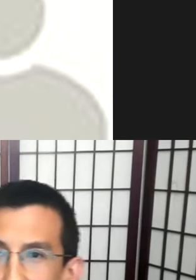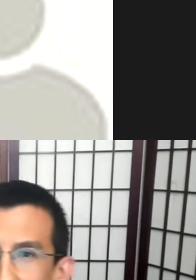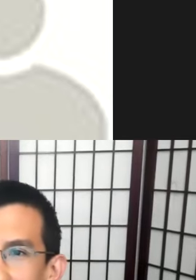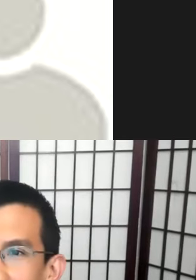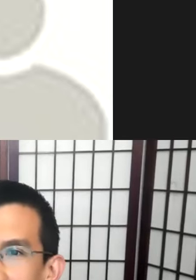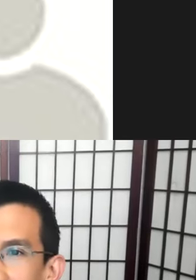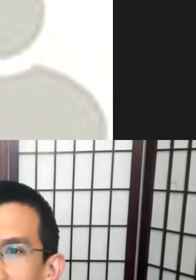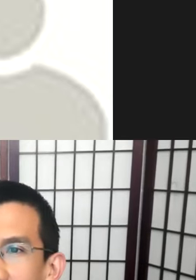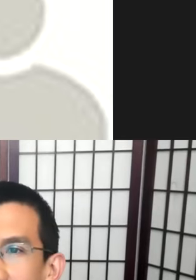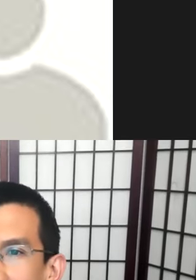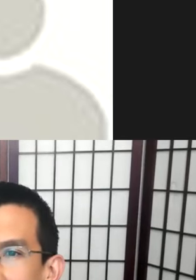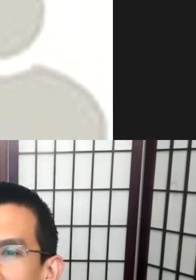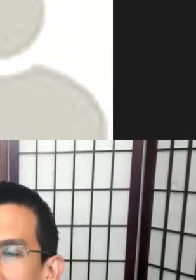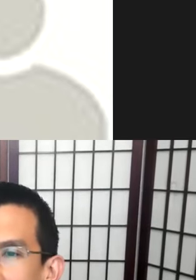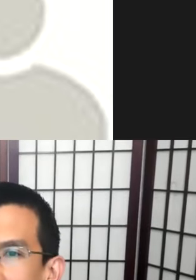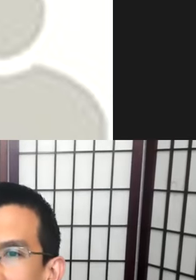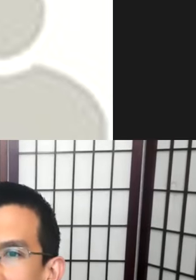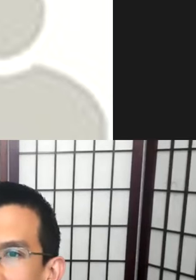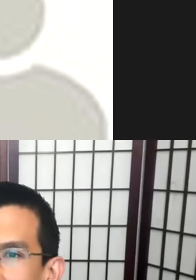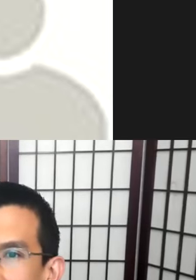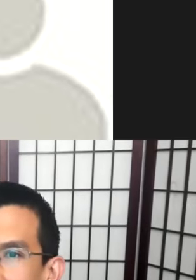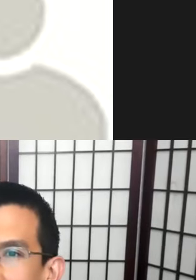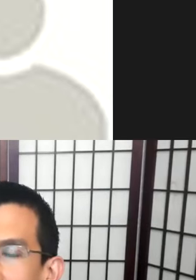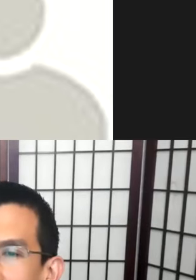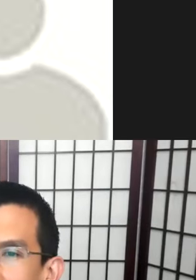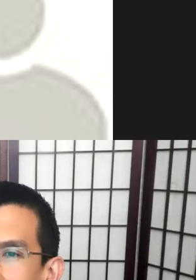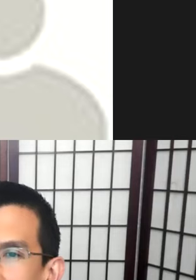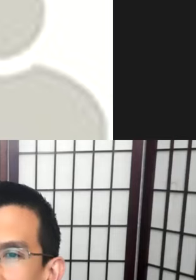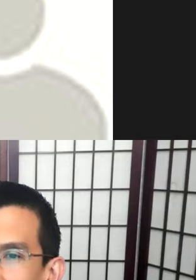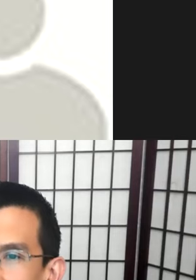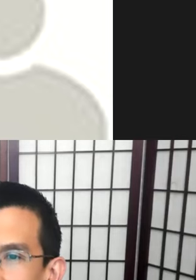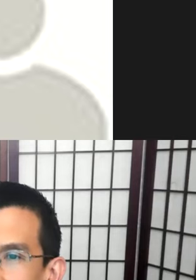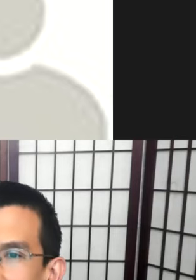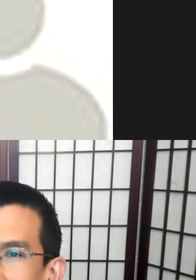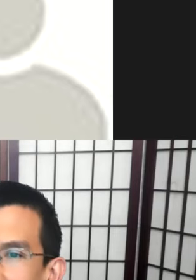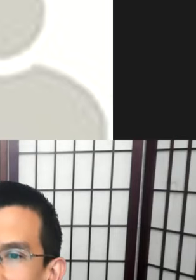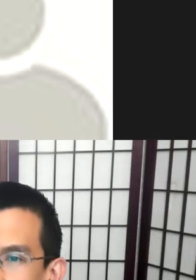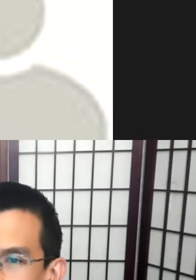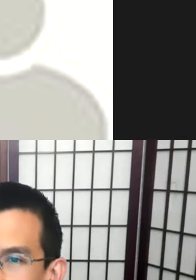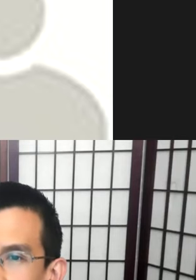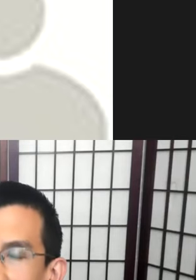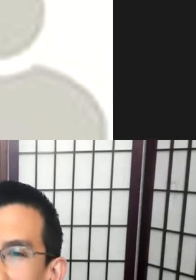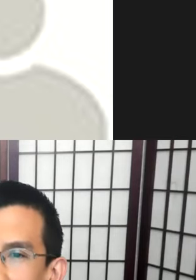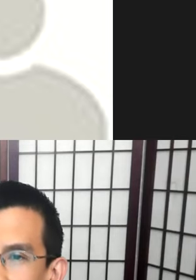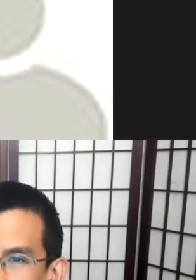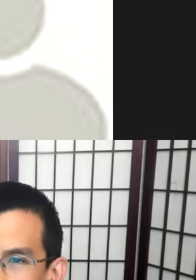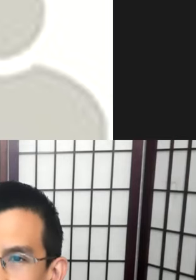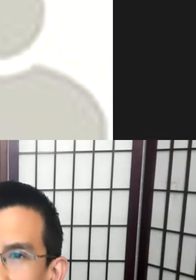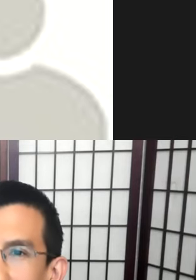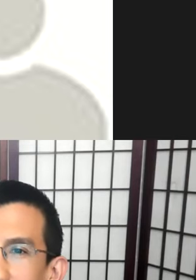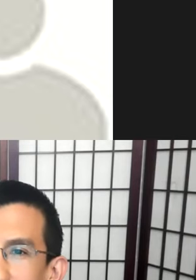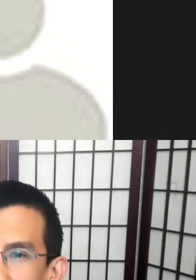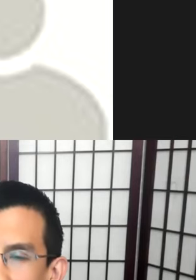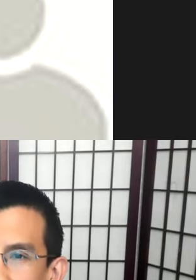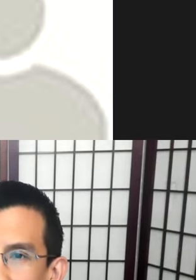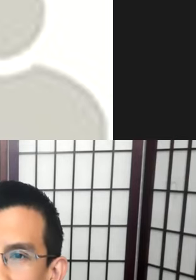Thank you. Okay. Up next, we have a question I think will resonate with a lot of the students in the audience from Leward. He